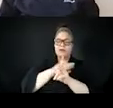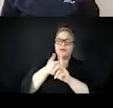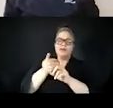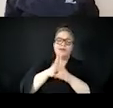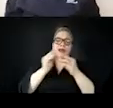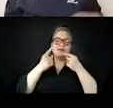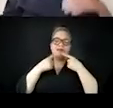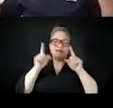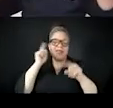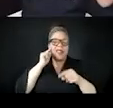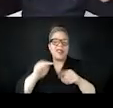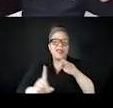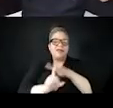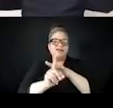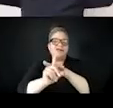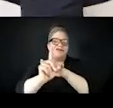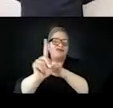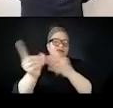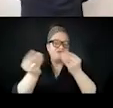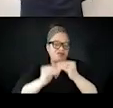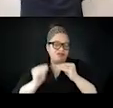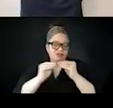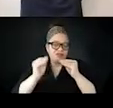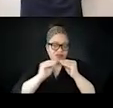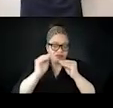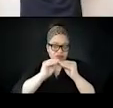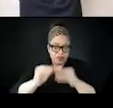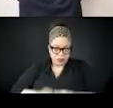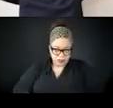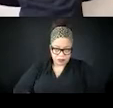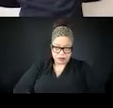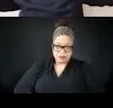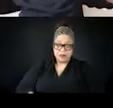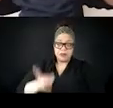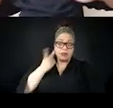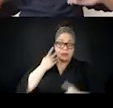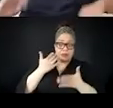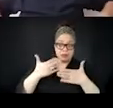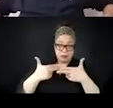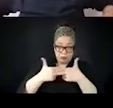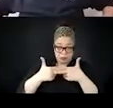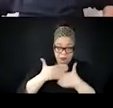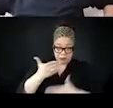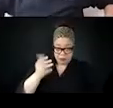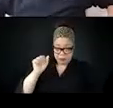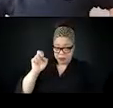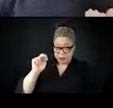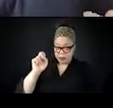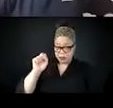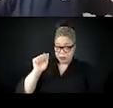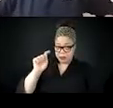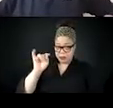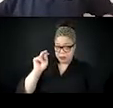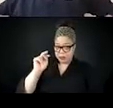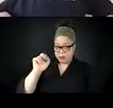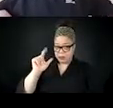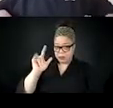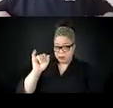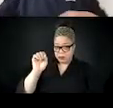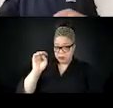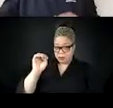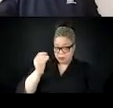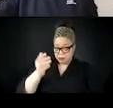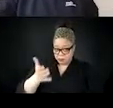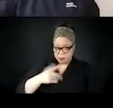this type of sensationalism actually became so bad that in the early 20th century papers attempted to establish